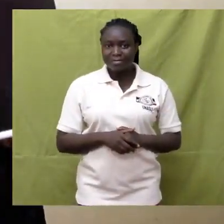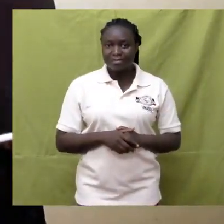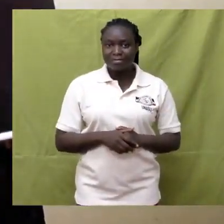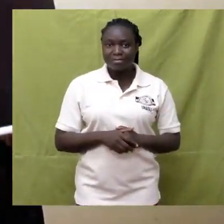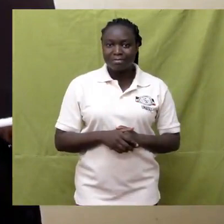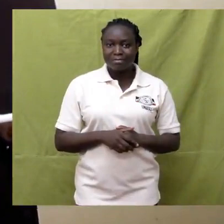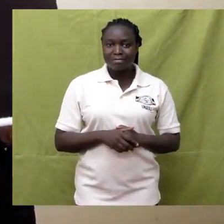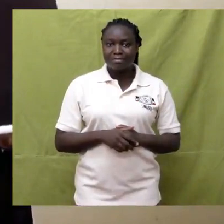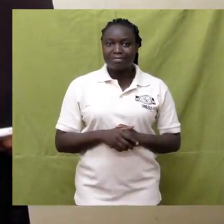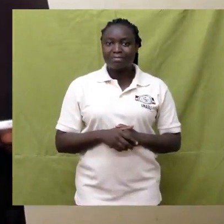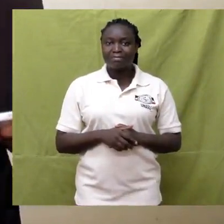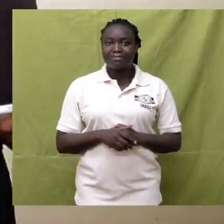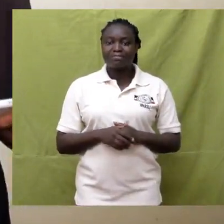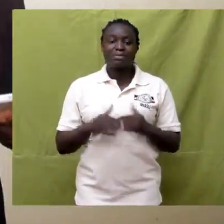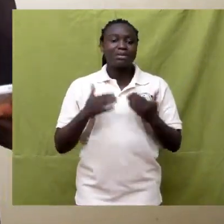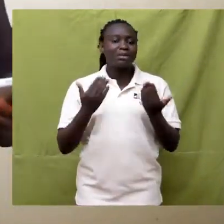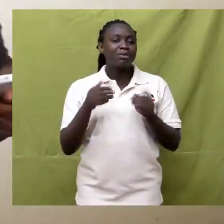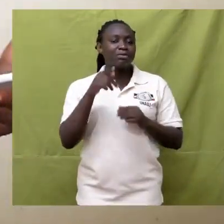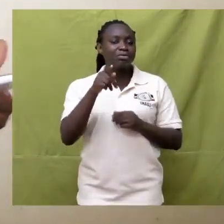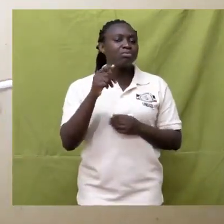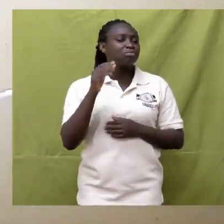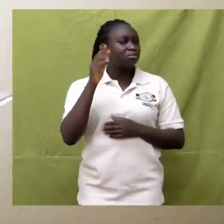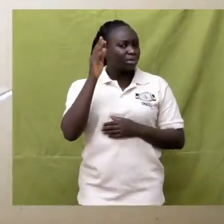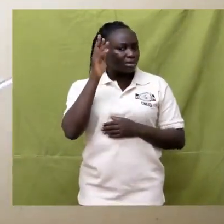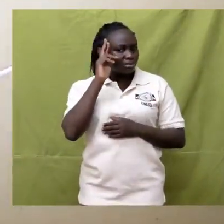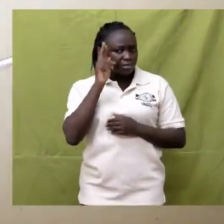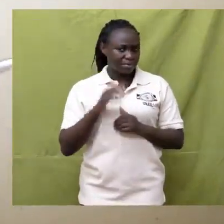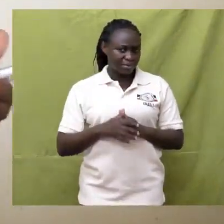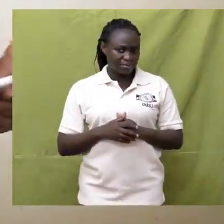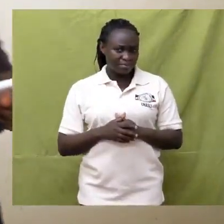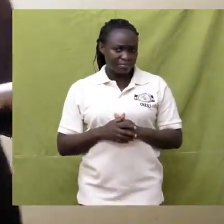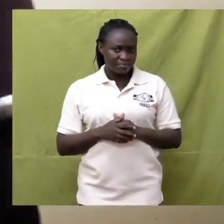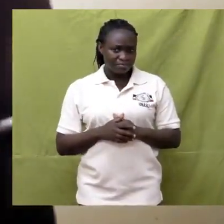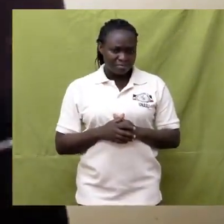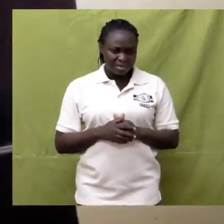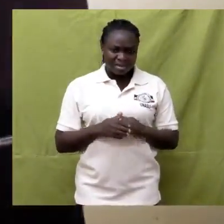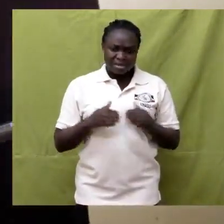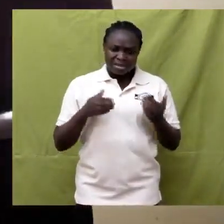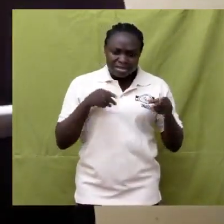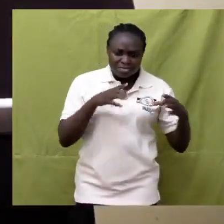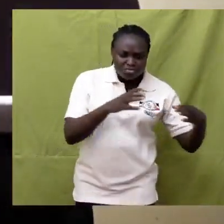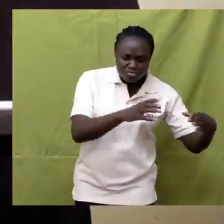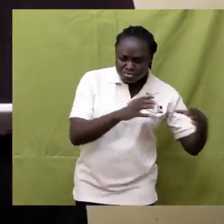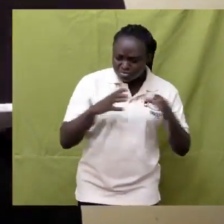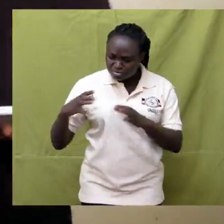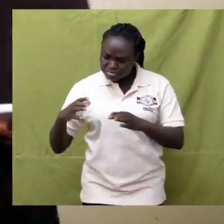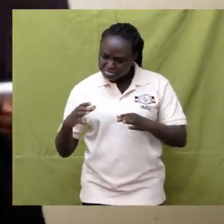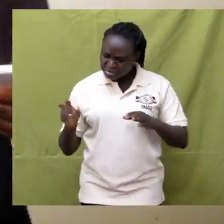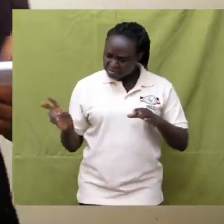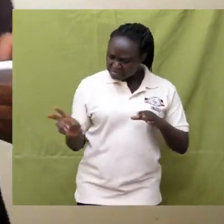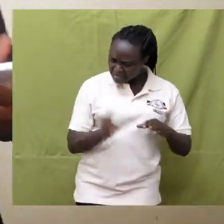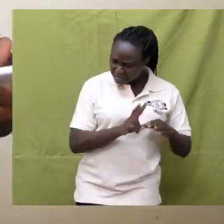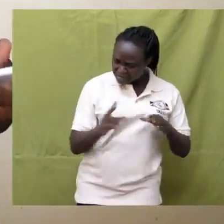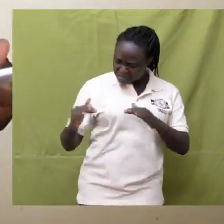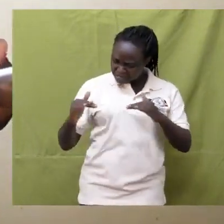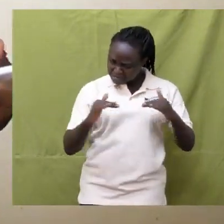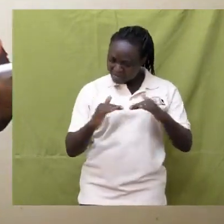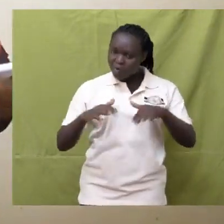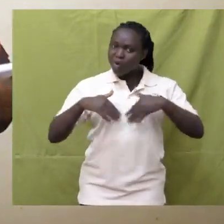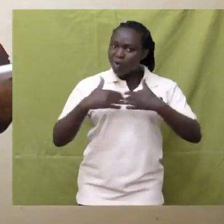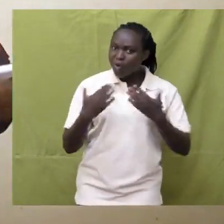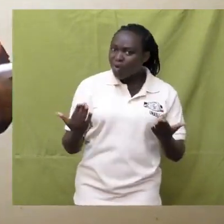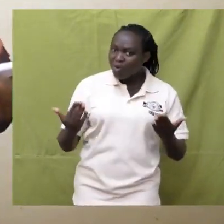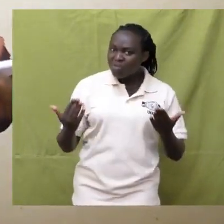You have to find out whether the sets are equivalent or not equivalent